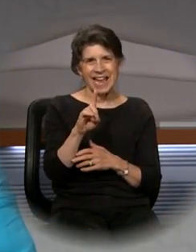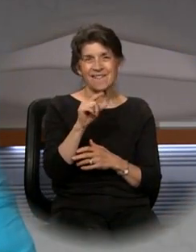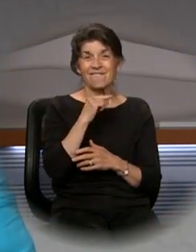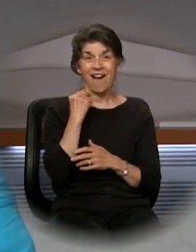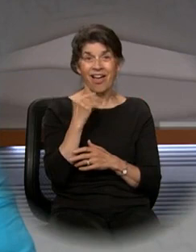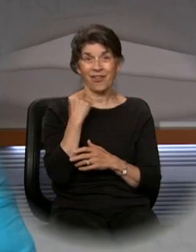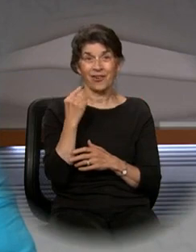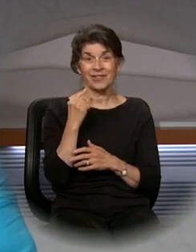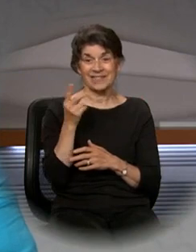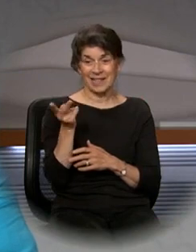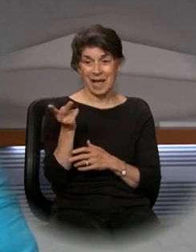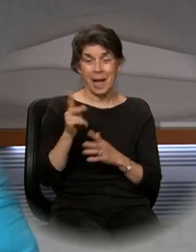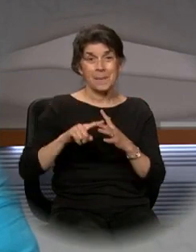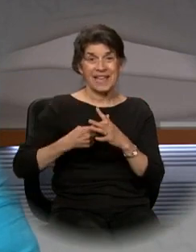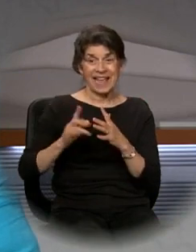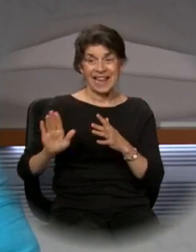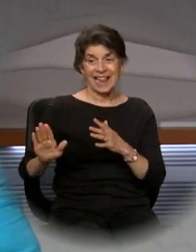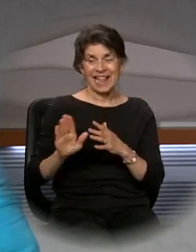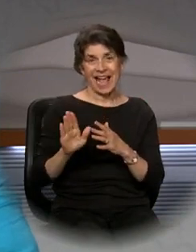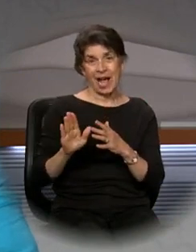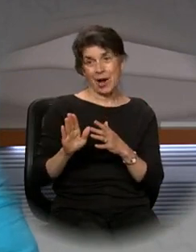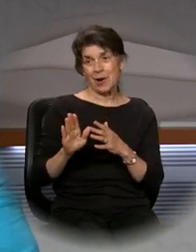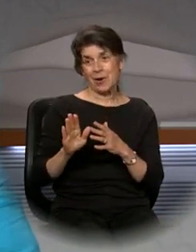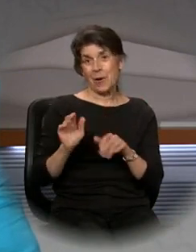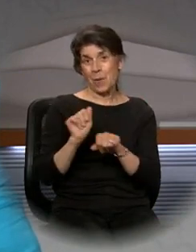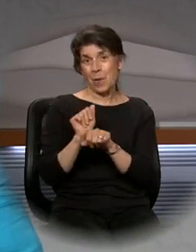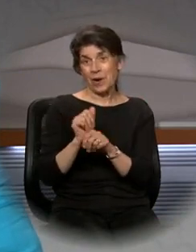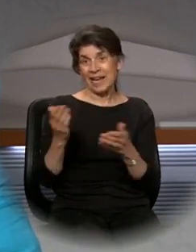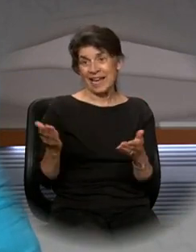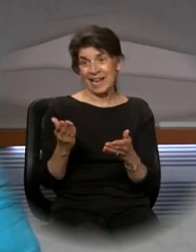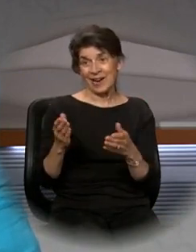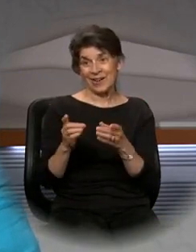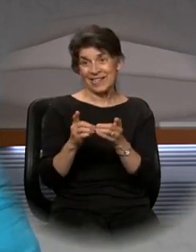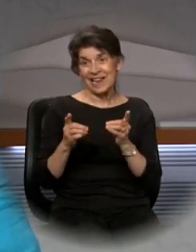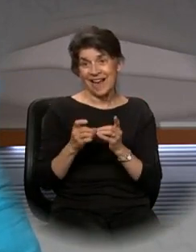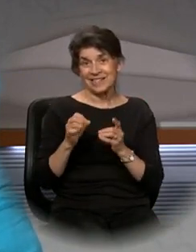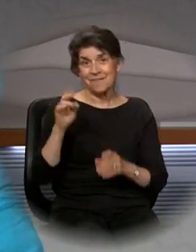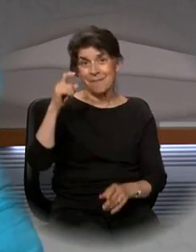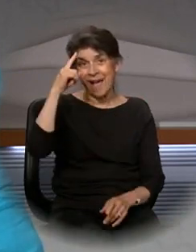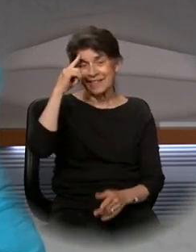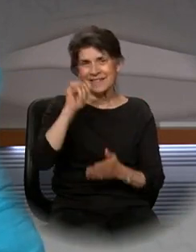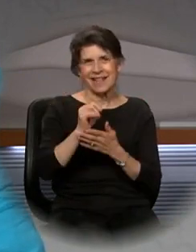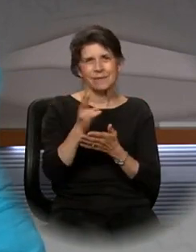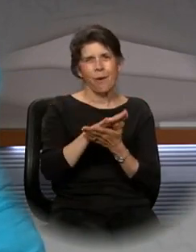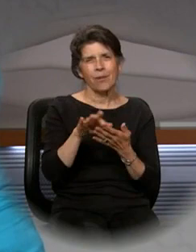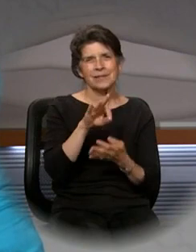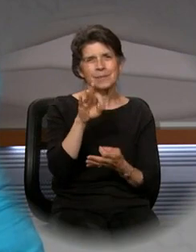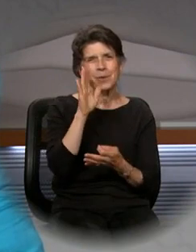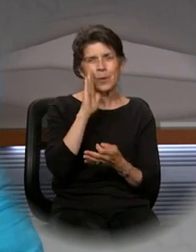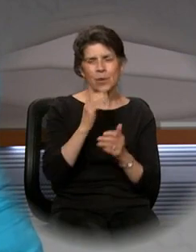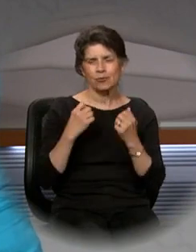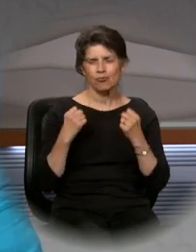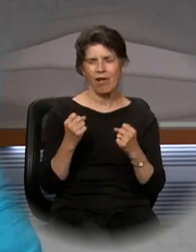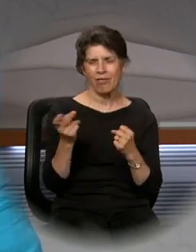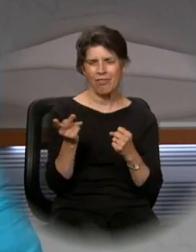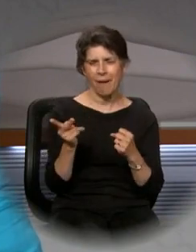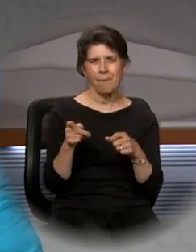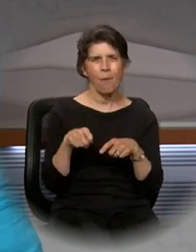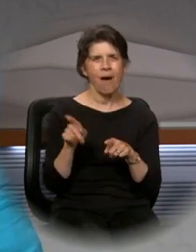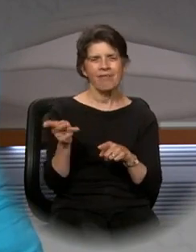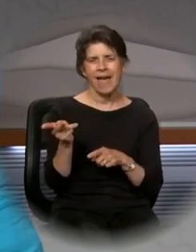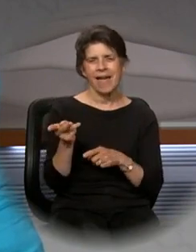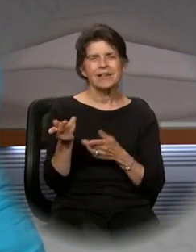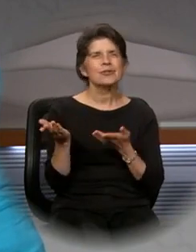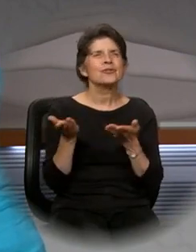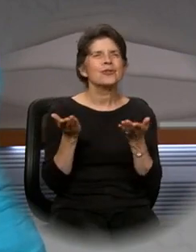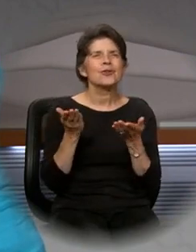their ministry in service to God in the Diocese of Madison, that the Holy Spirit may strengthen and guide them as they serve God's